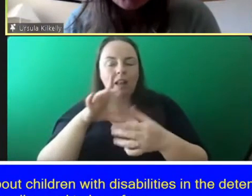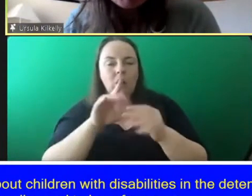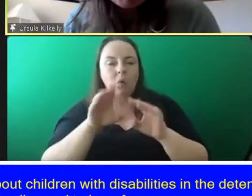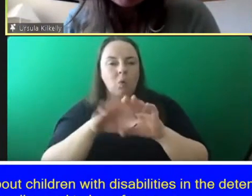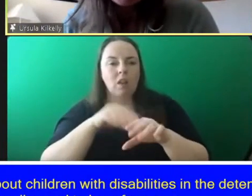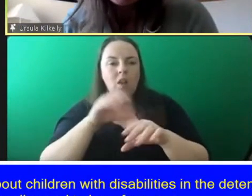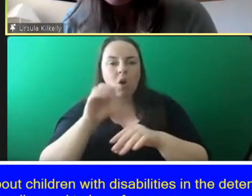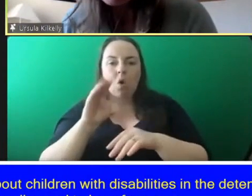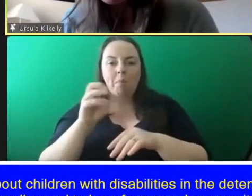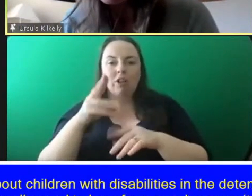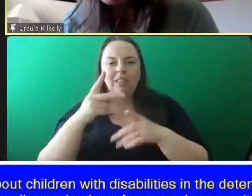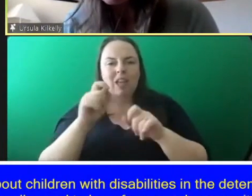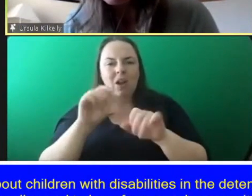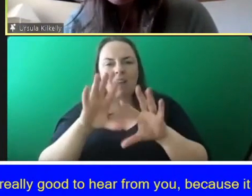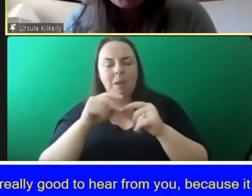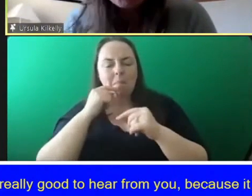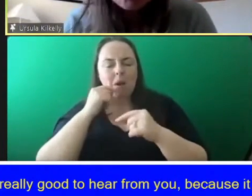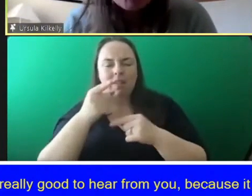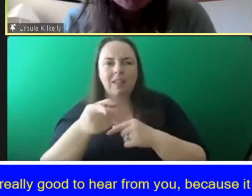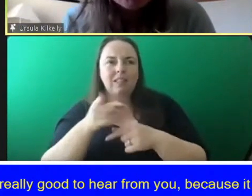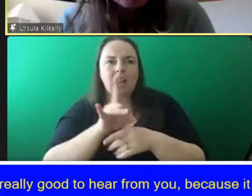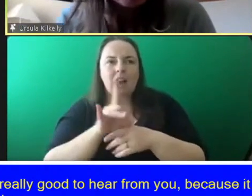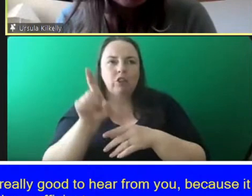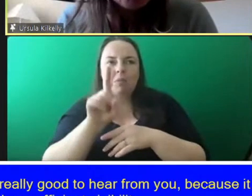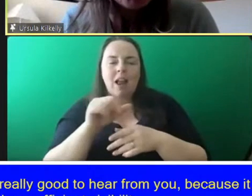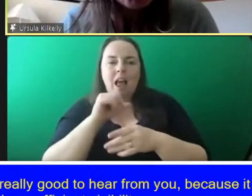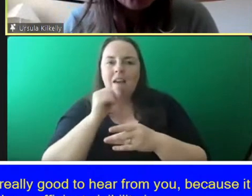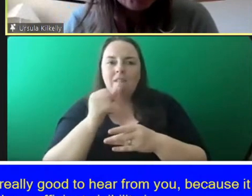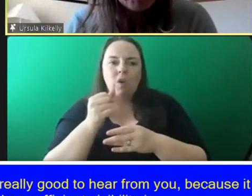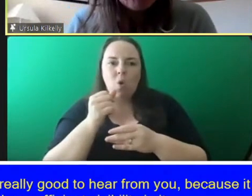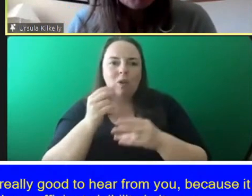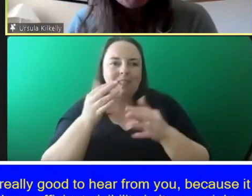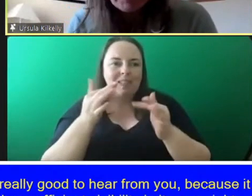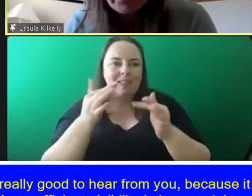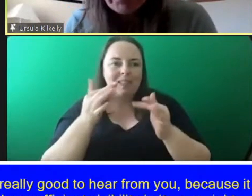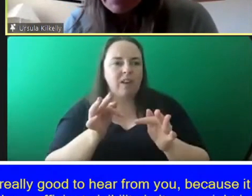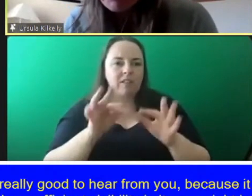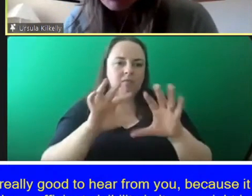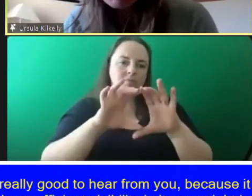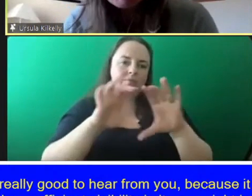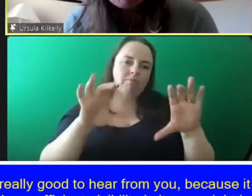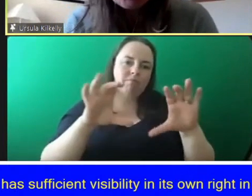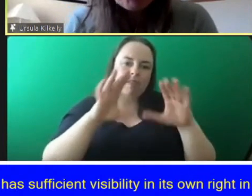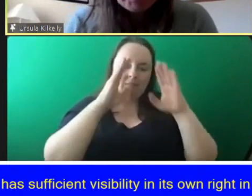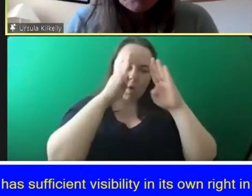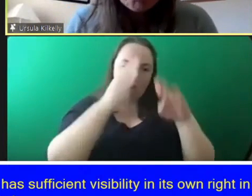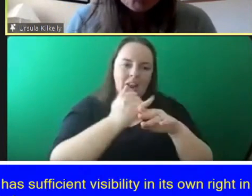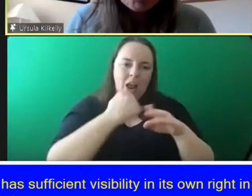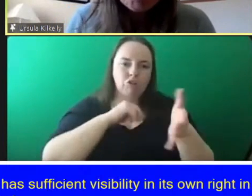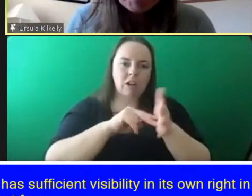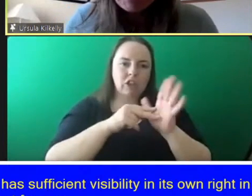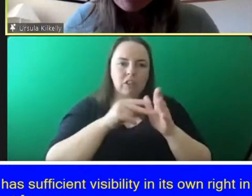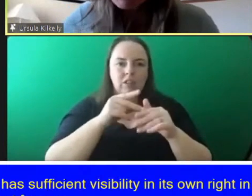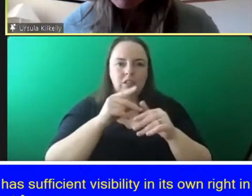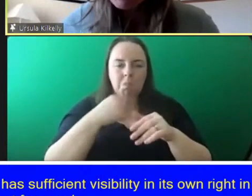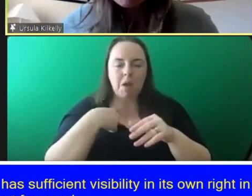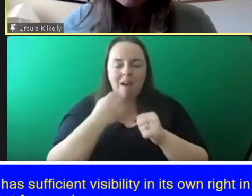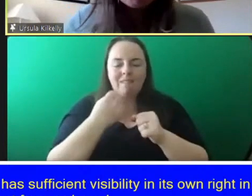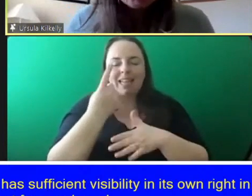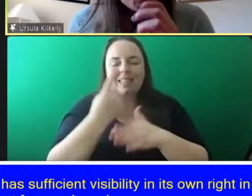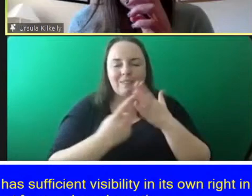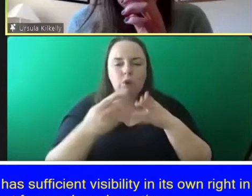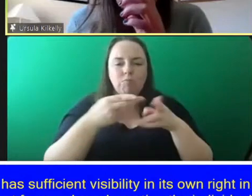a subject that has sufficient visibility in its own right in in our strategy um apart from as i mentioned the individualized approach that we take so